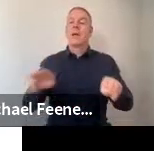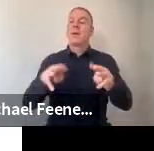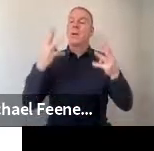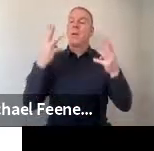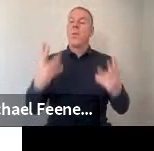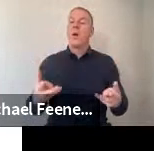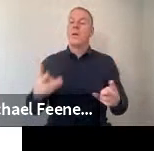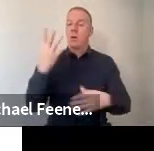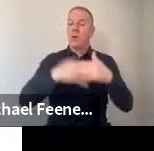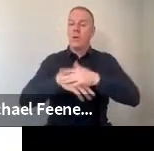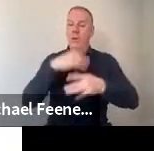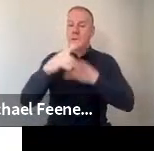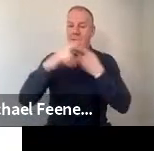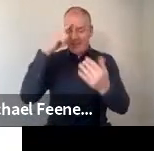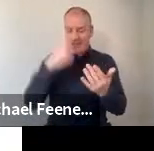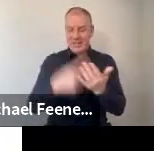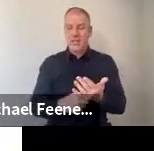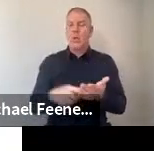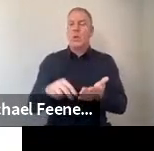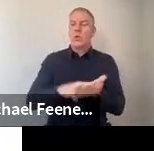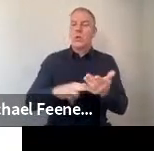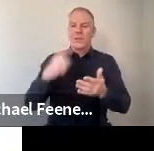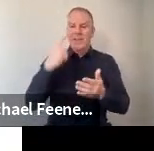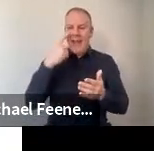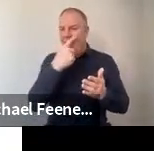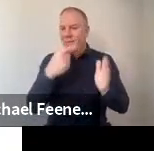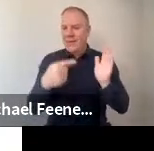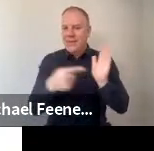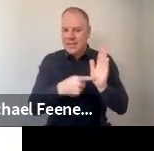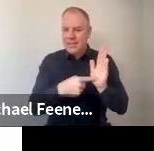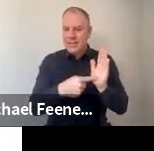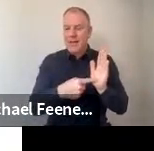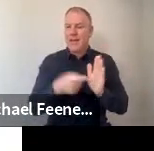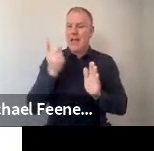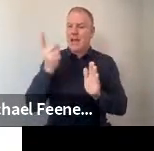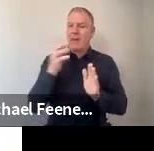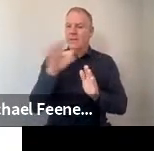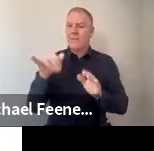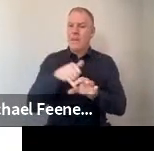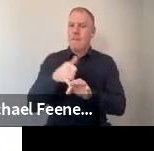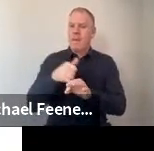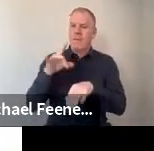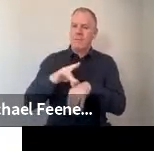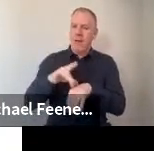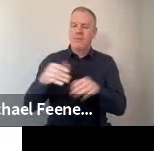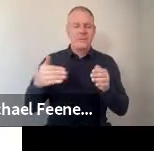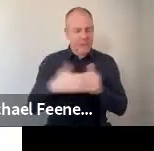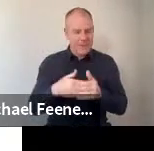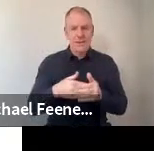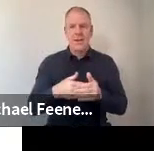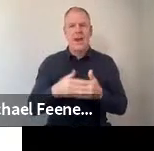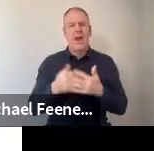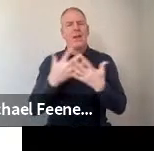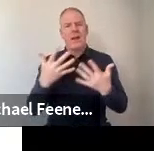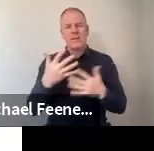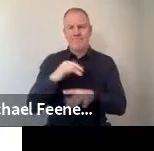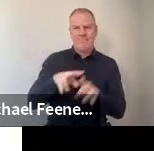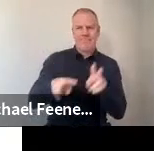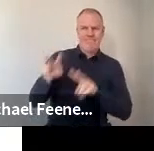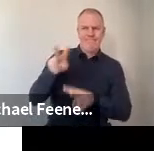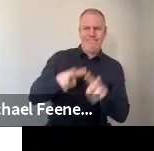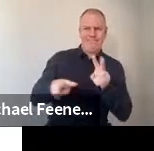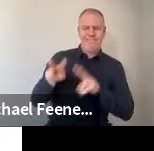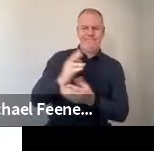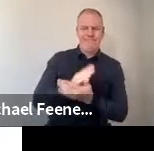to be making its decisions on the basis of scientific evidence and advice from medical doctors. And there was a fair amount of skepticism about